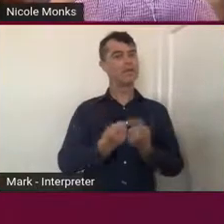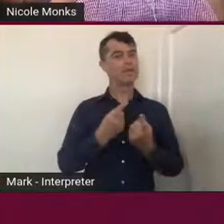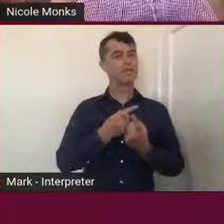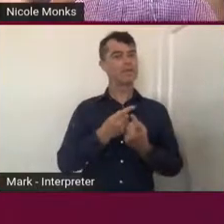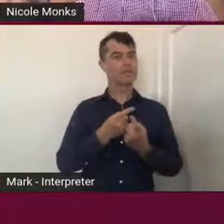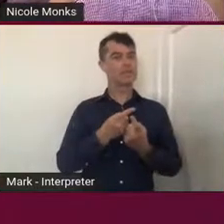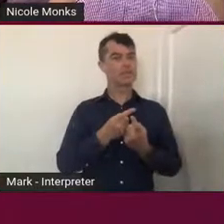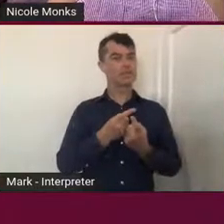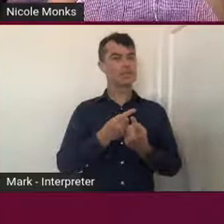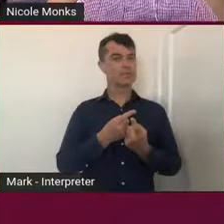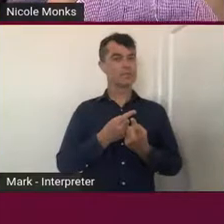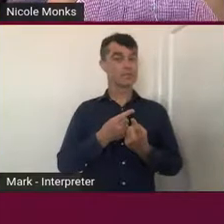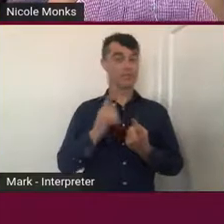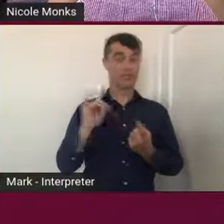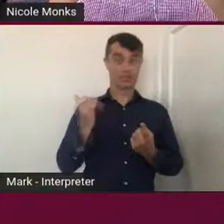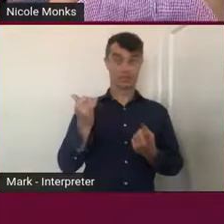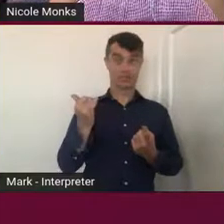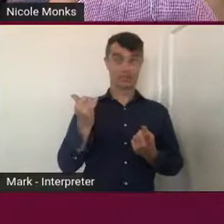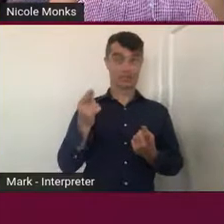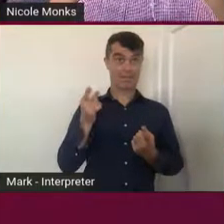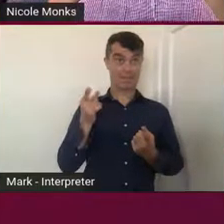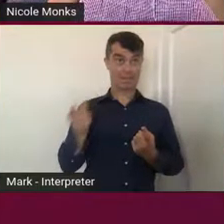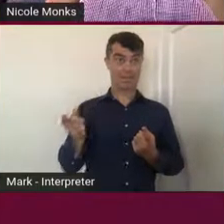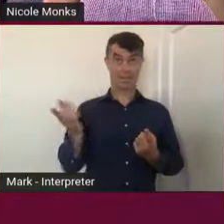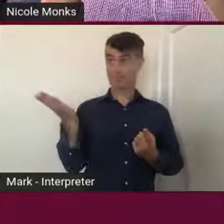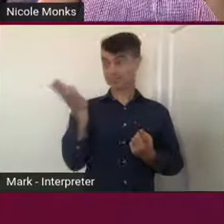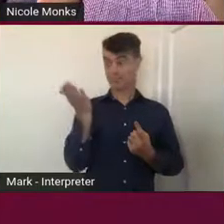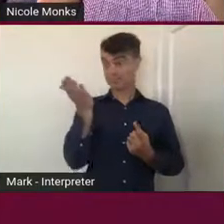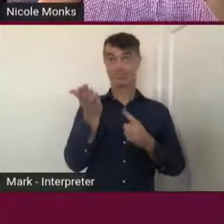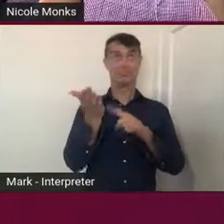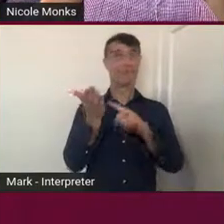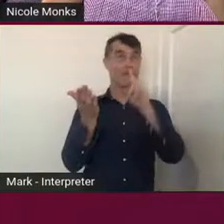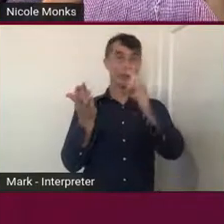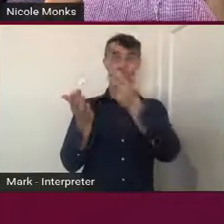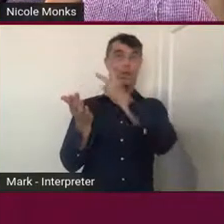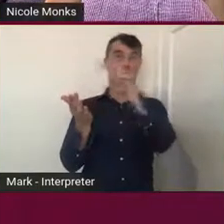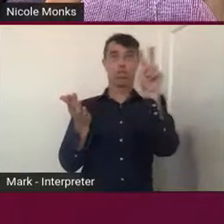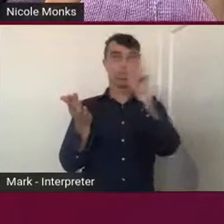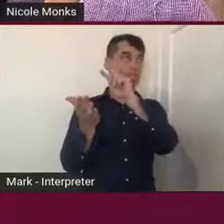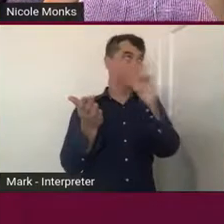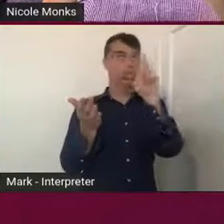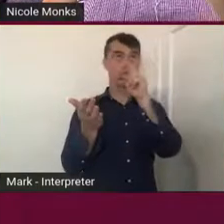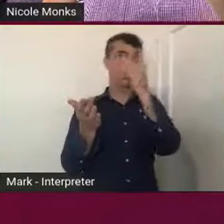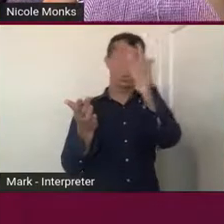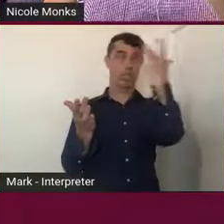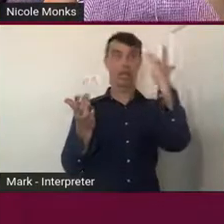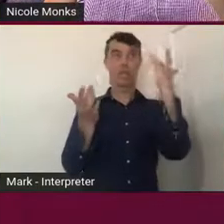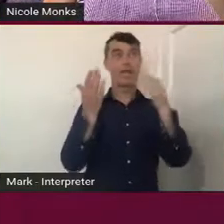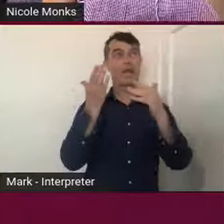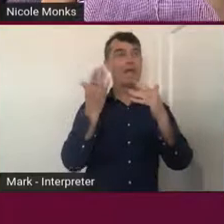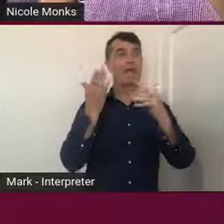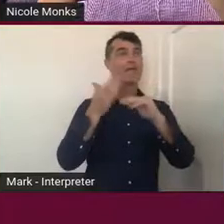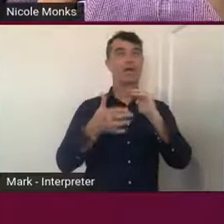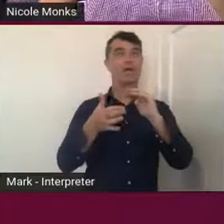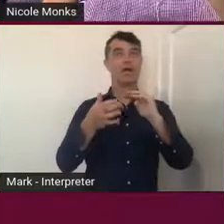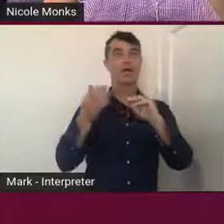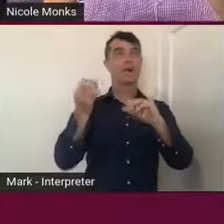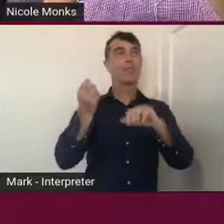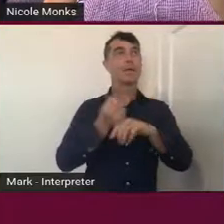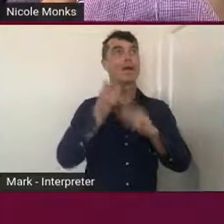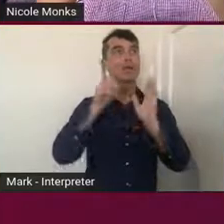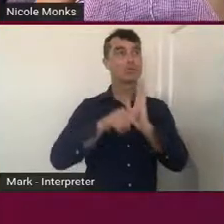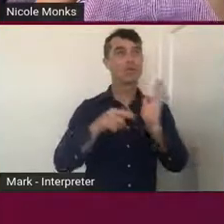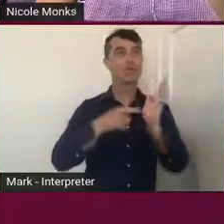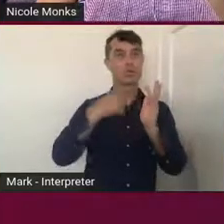under people's noses, but they may not have ever engaged or taken the time to really even think about, you know,